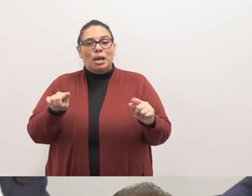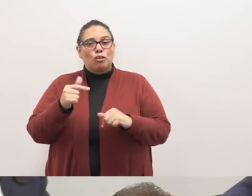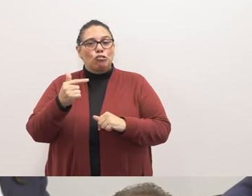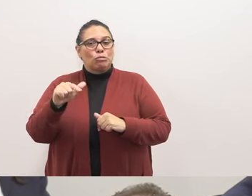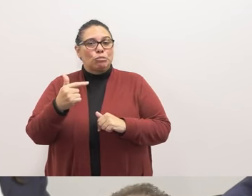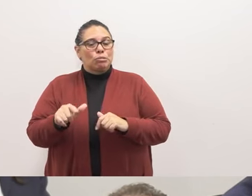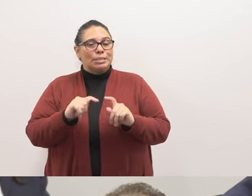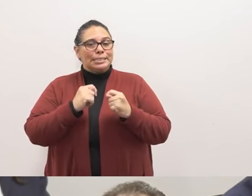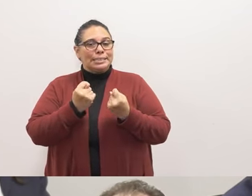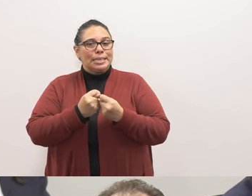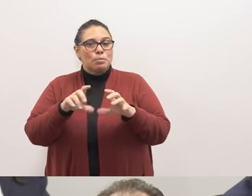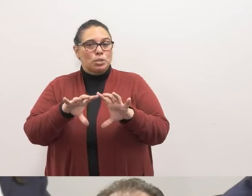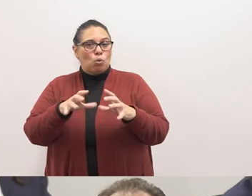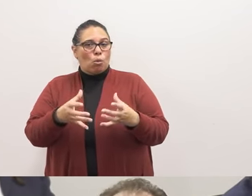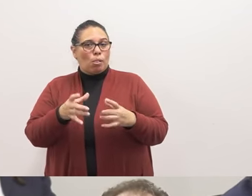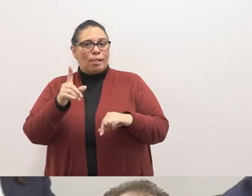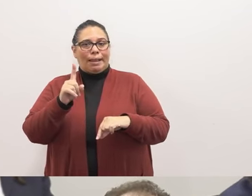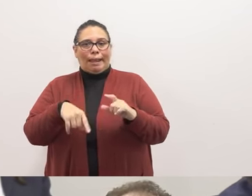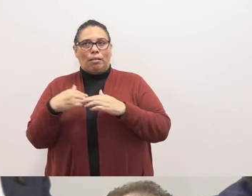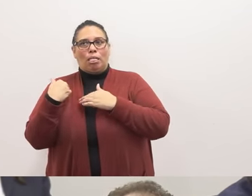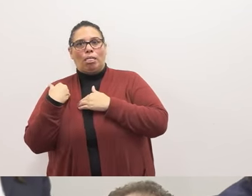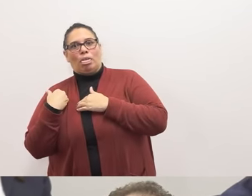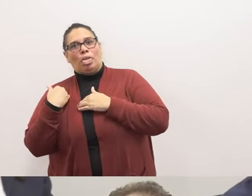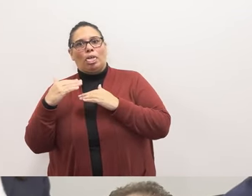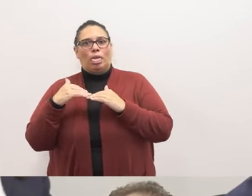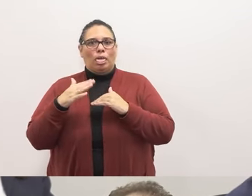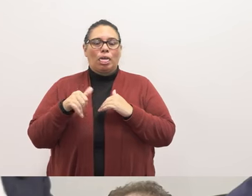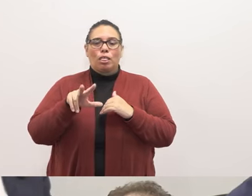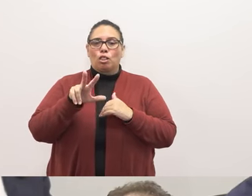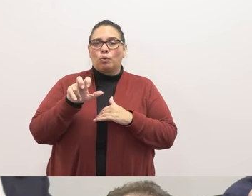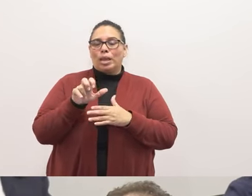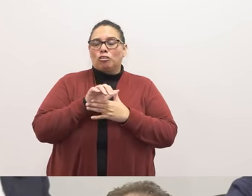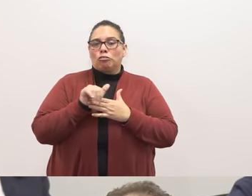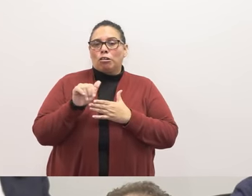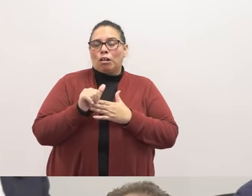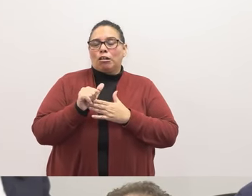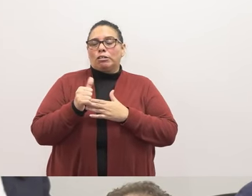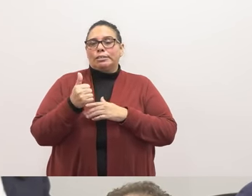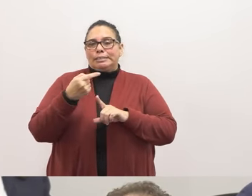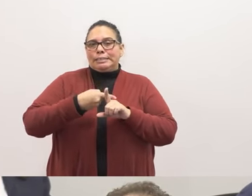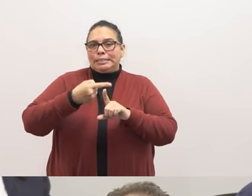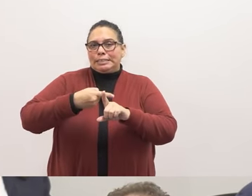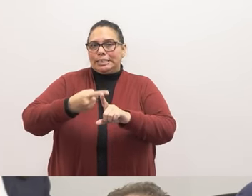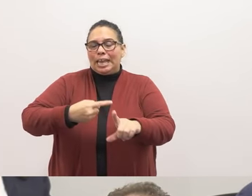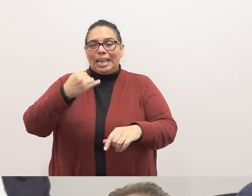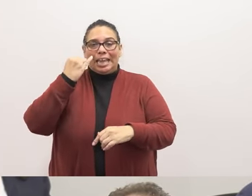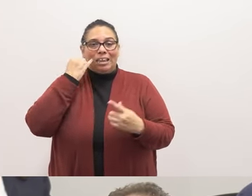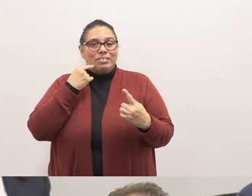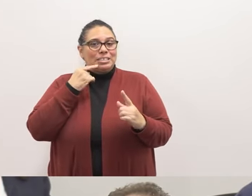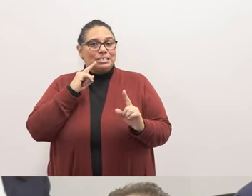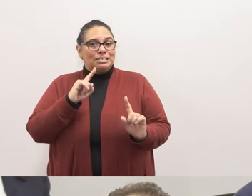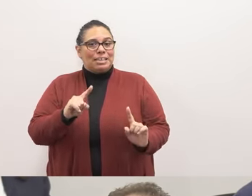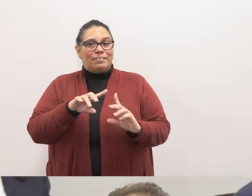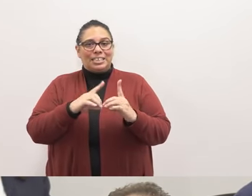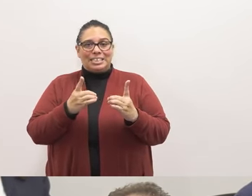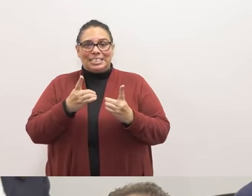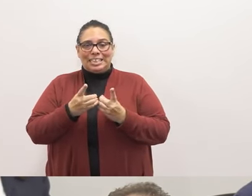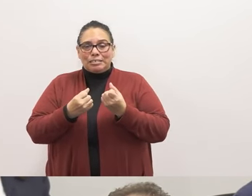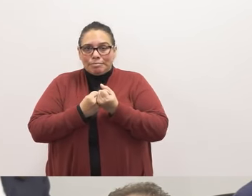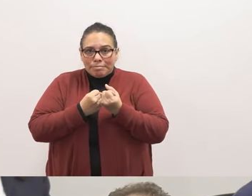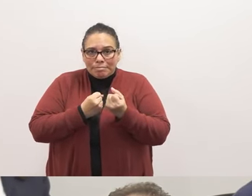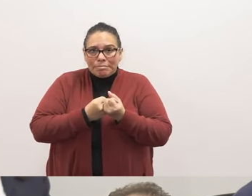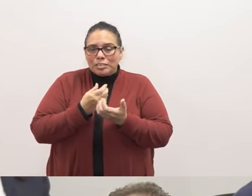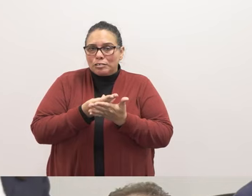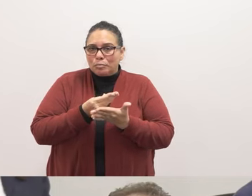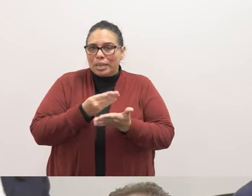as a whole cannot shoulder the cost of over $300 every few months. If TerraCycling is successful, a district subsidy would substantially